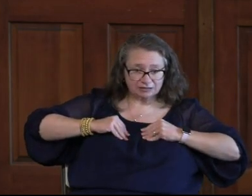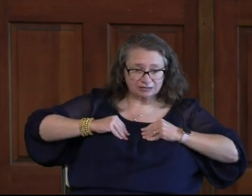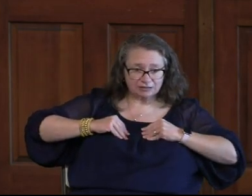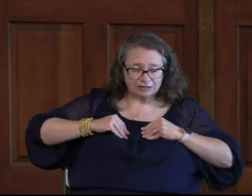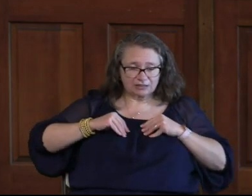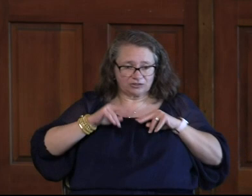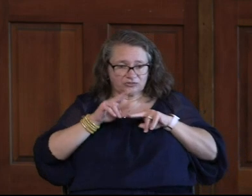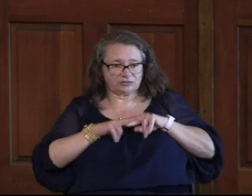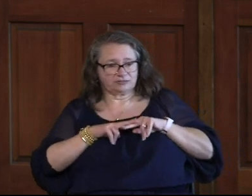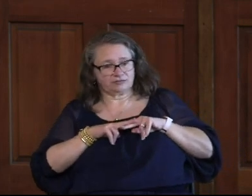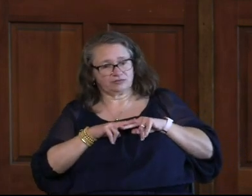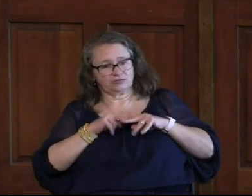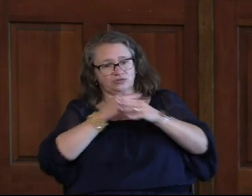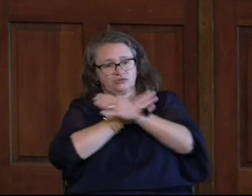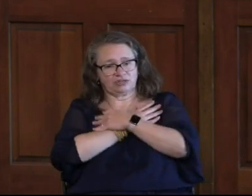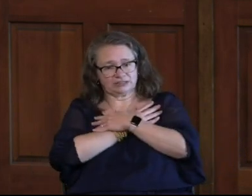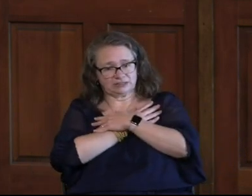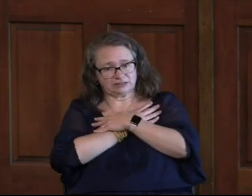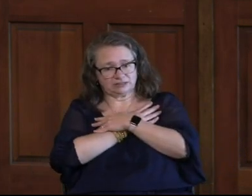down.